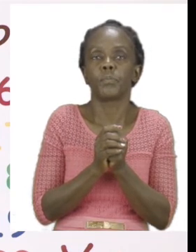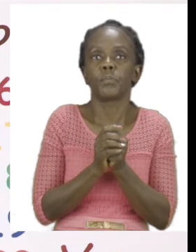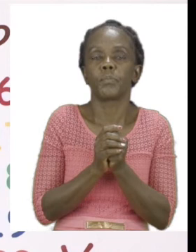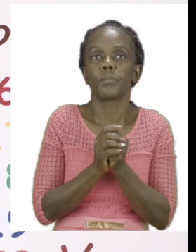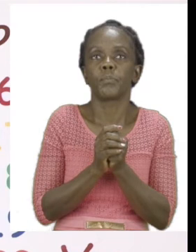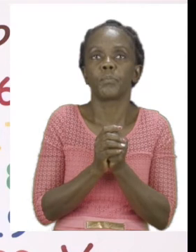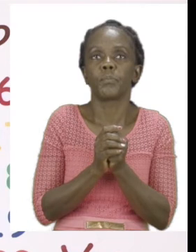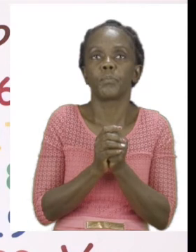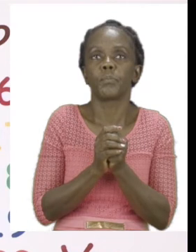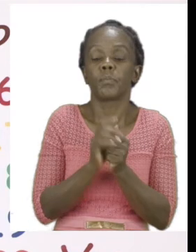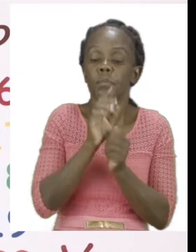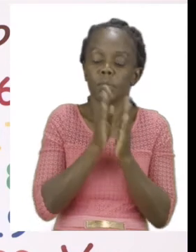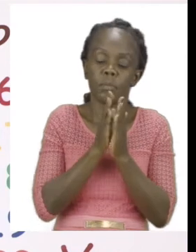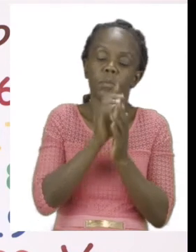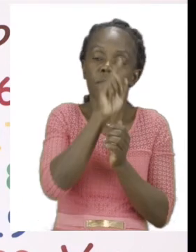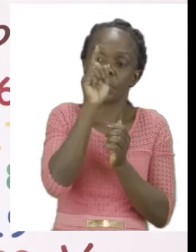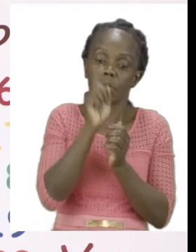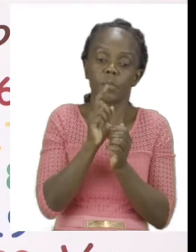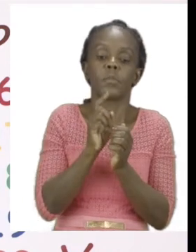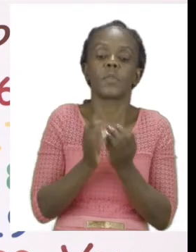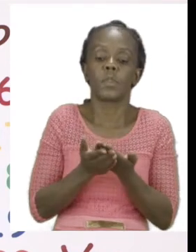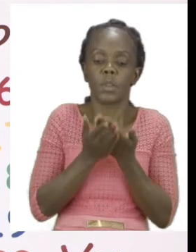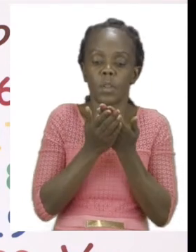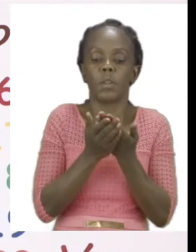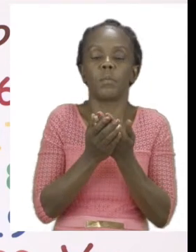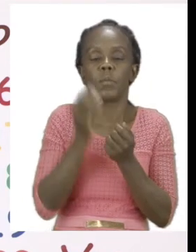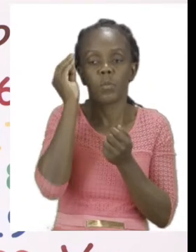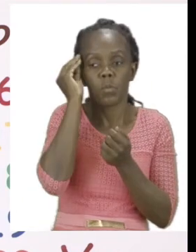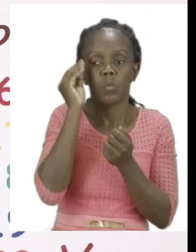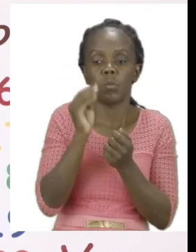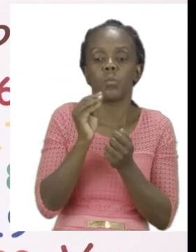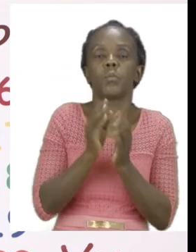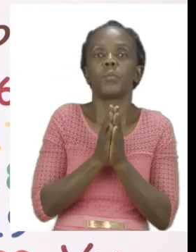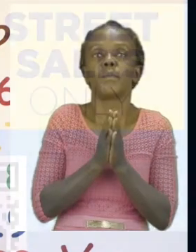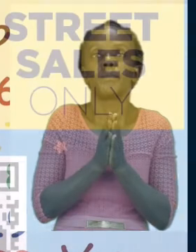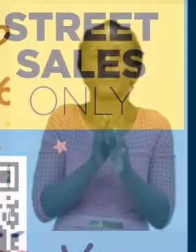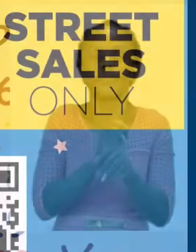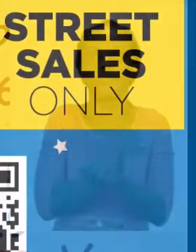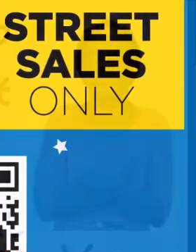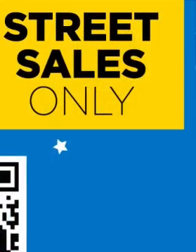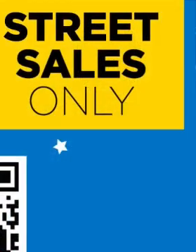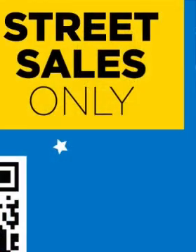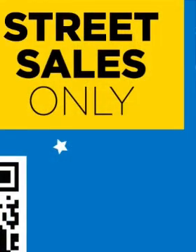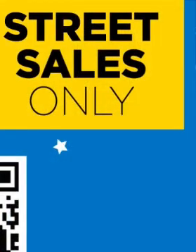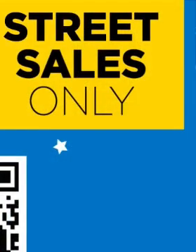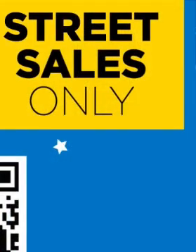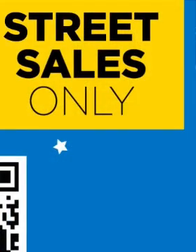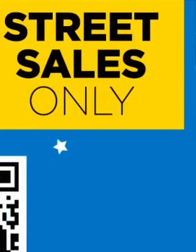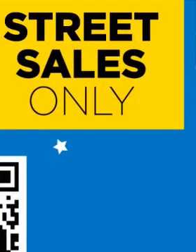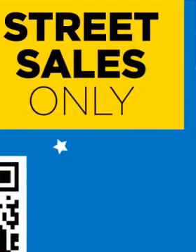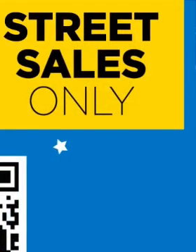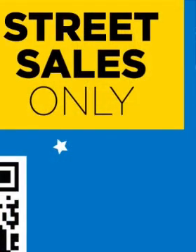Take your time. And I will see you soon after the advert break. Follow us on MyZone Facebook